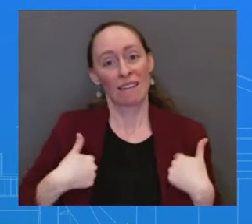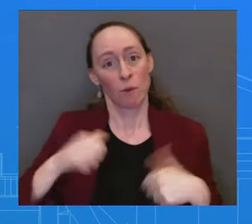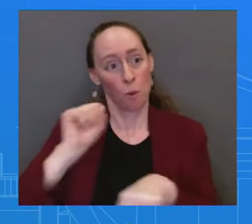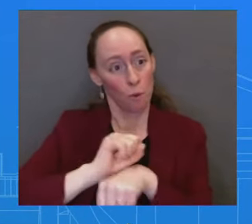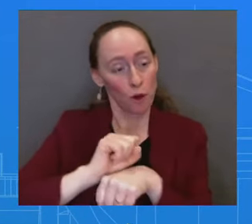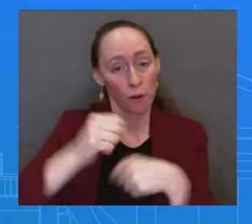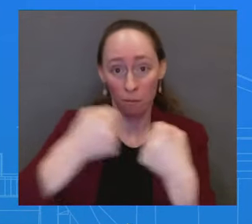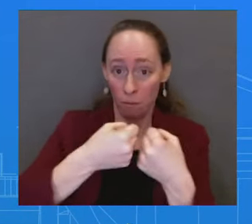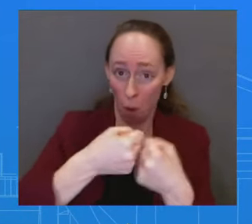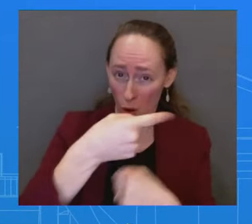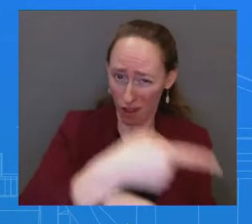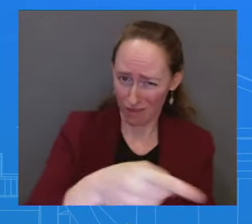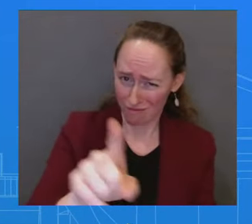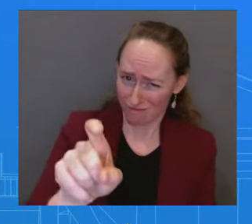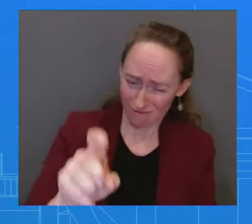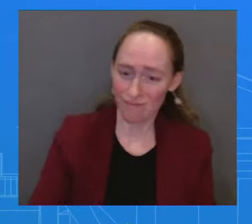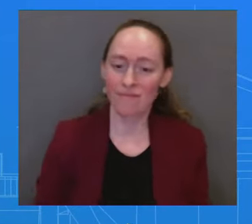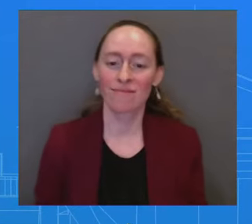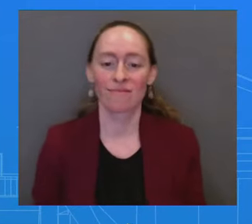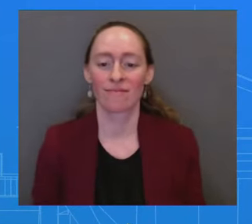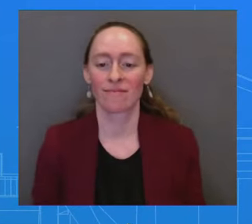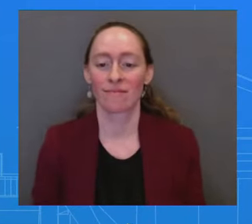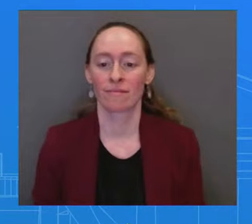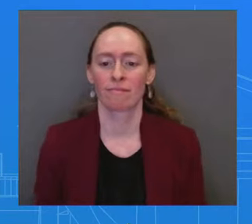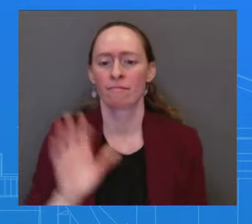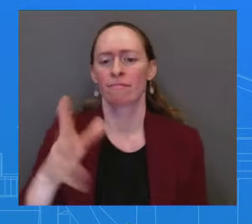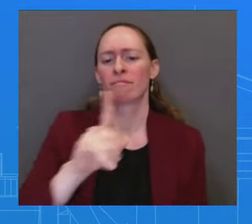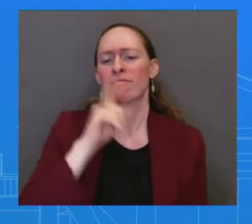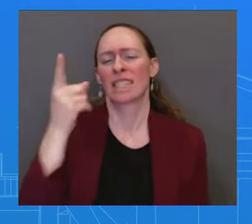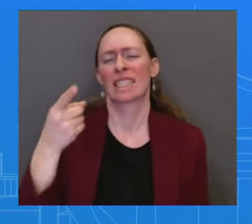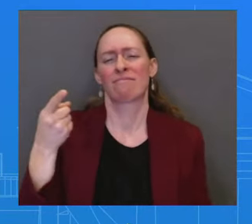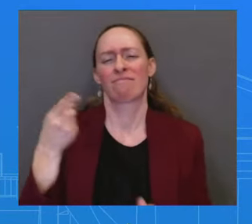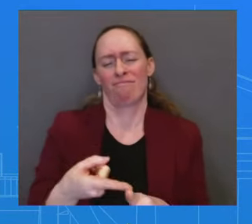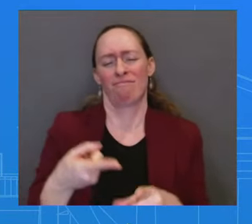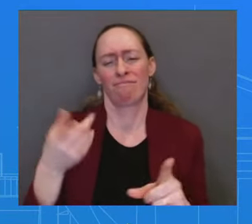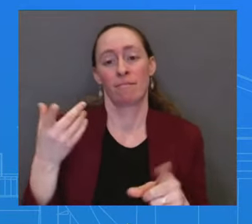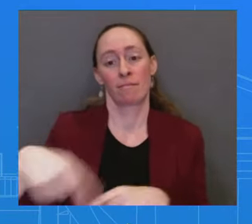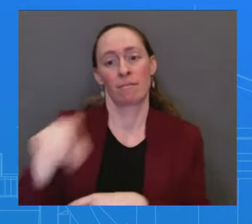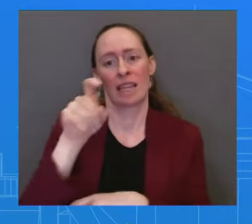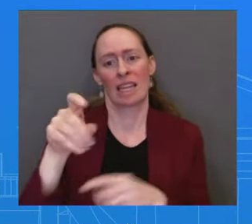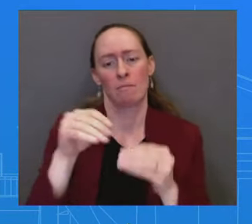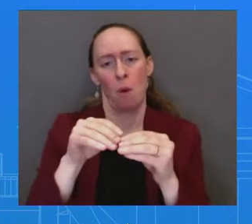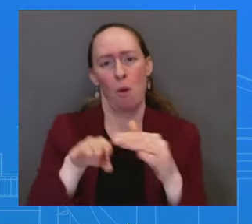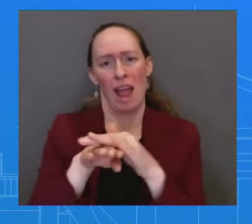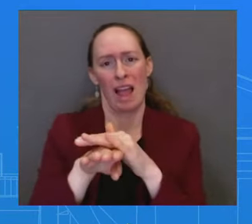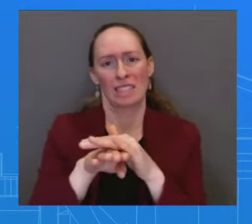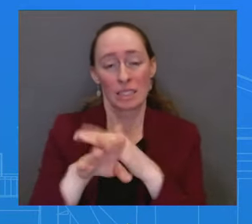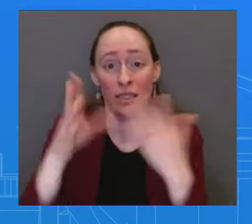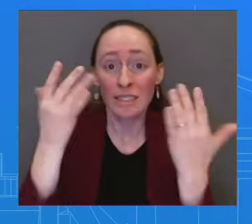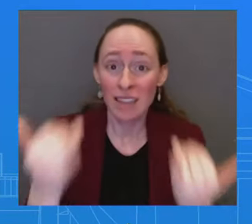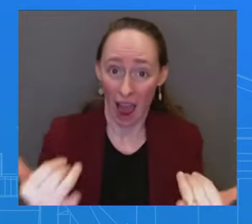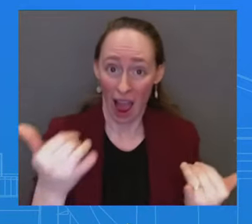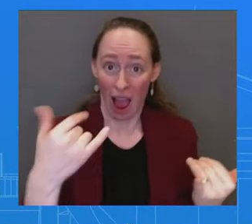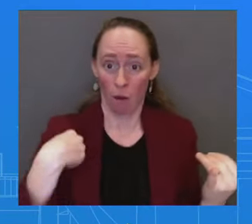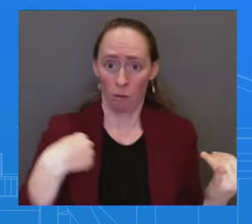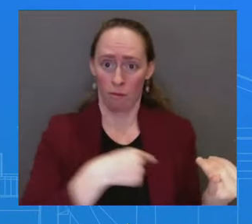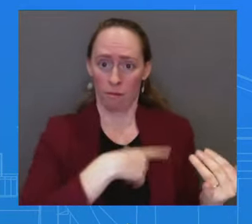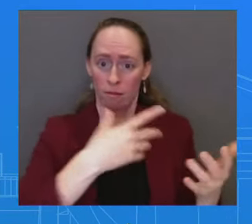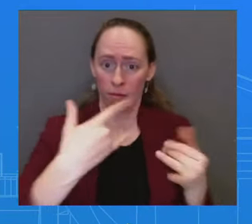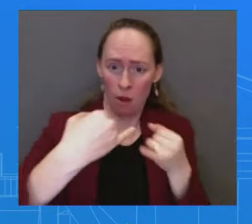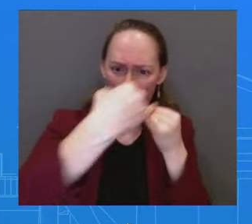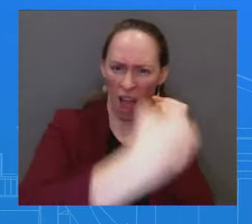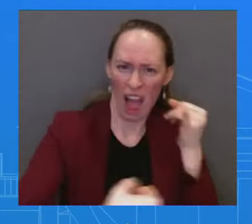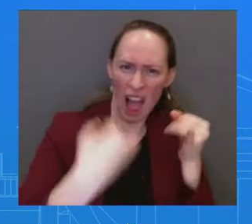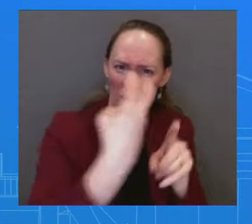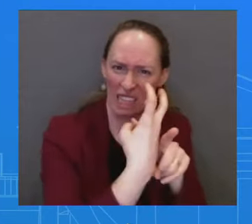sued to get rid of that razor wire so that they could do their jobs. And you know what else will help them do their jobs, Peter? More